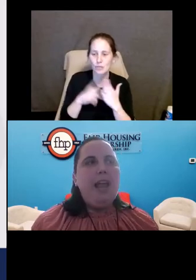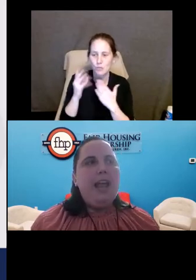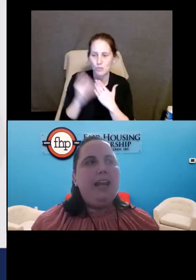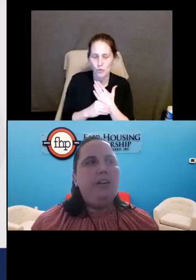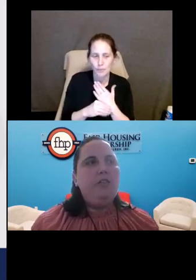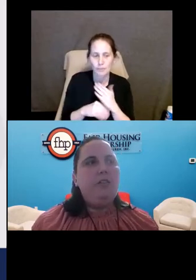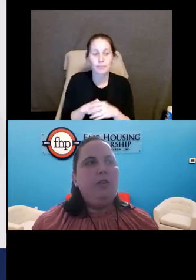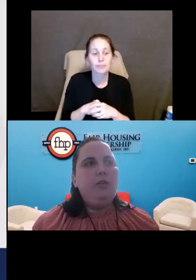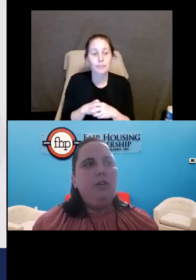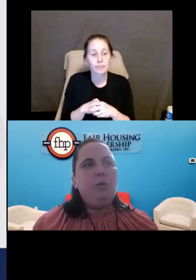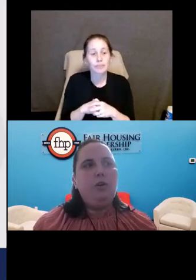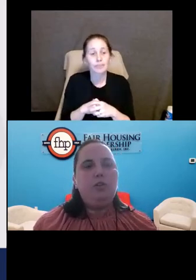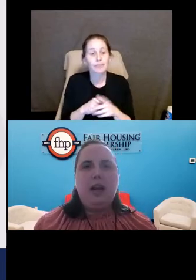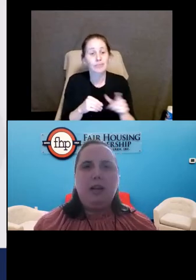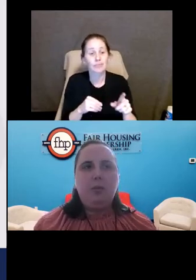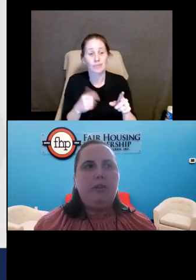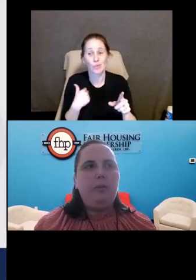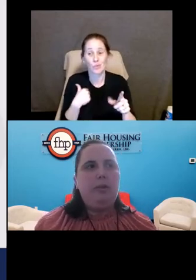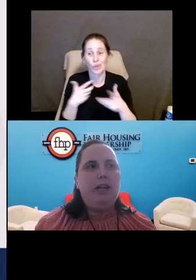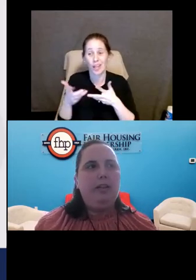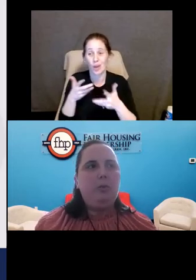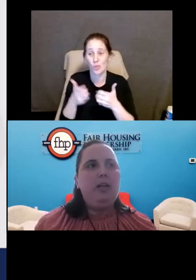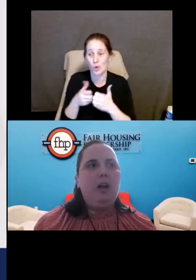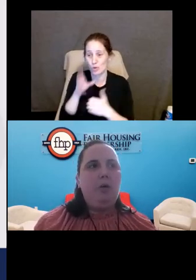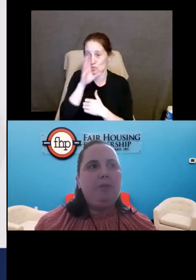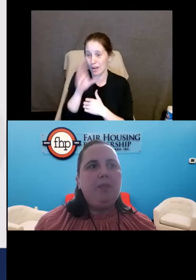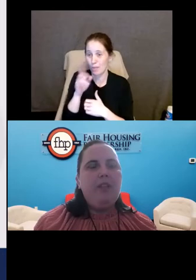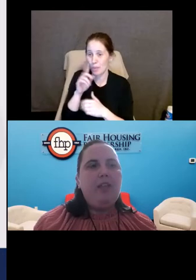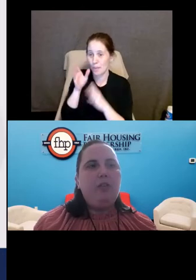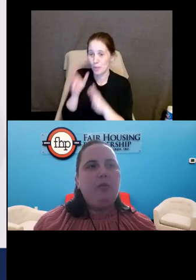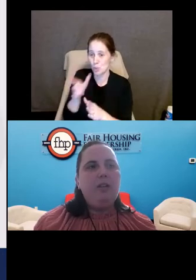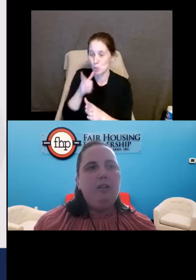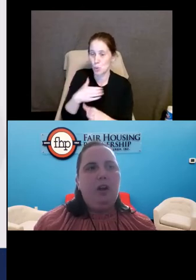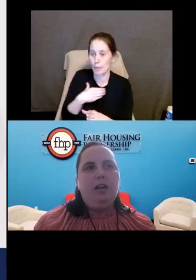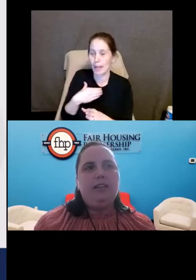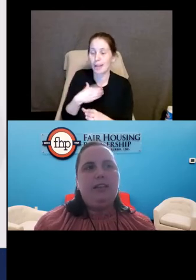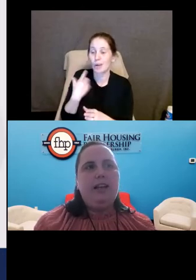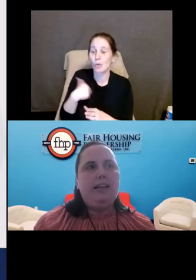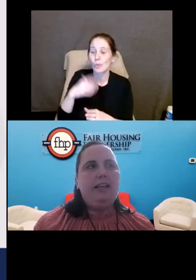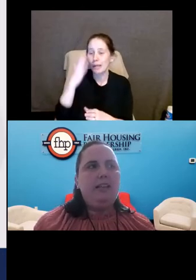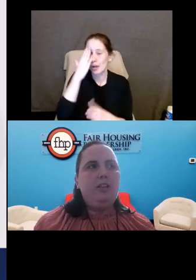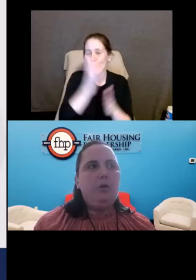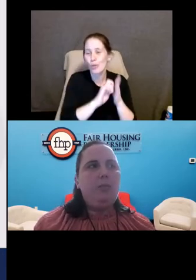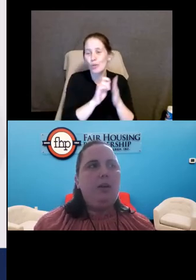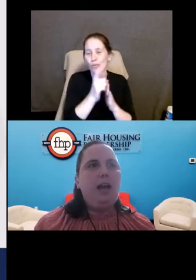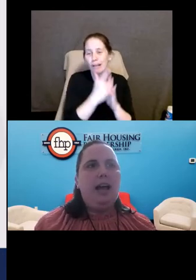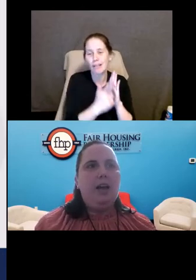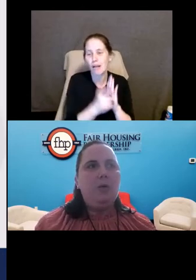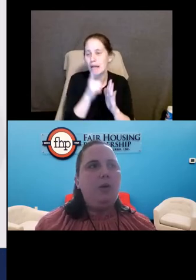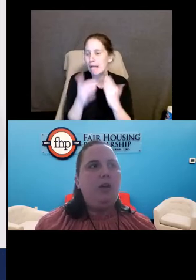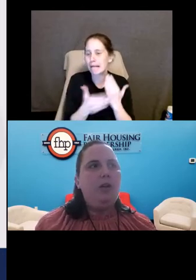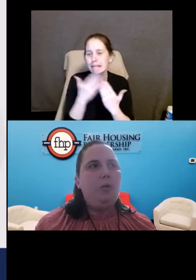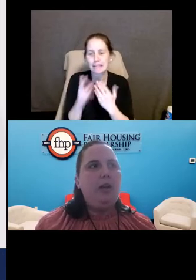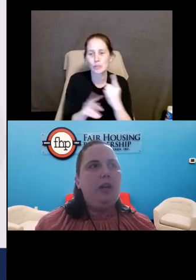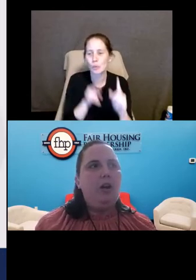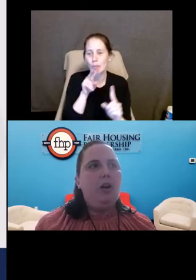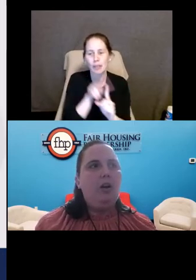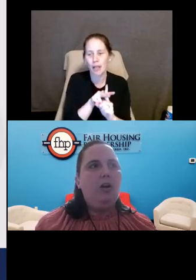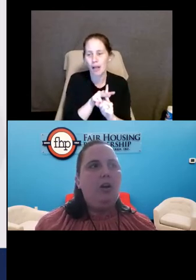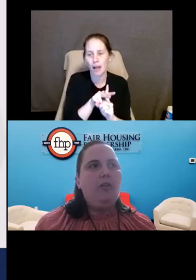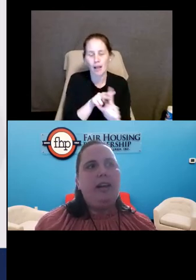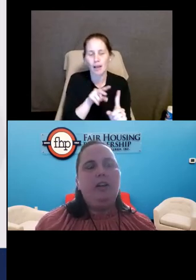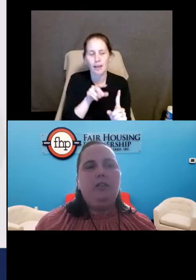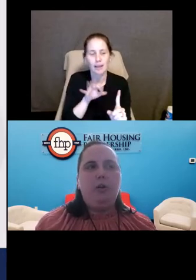And for those of us who work directly with complainants, we know that the written law is not easy to apply when we